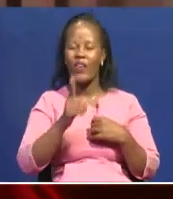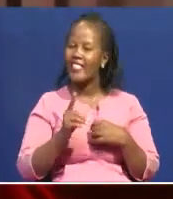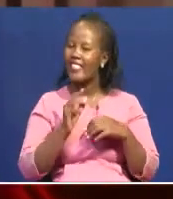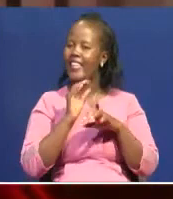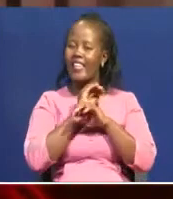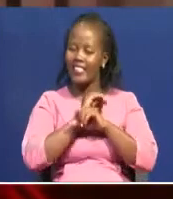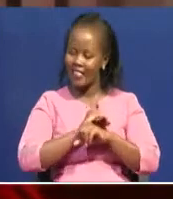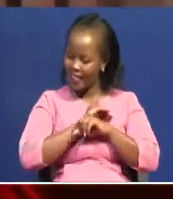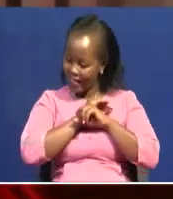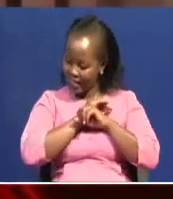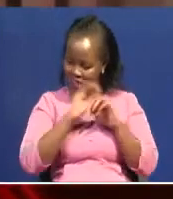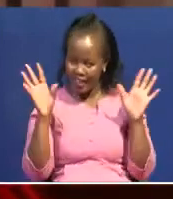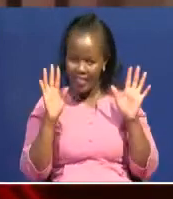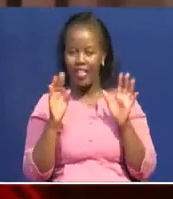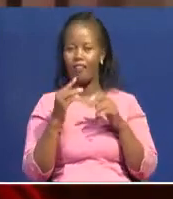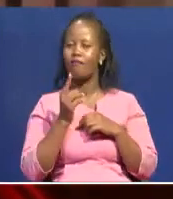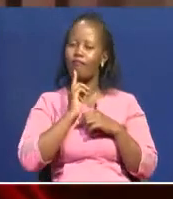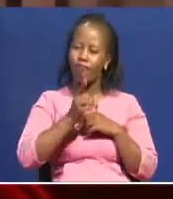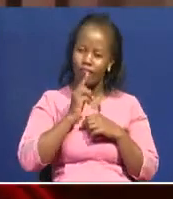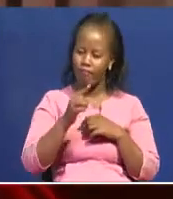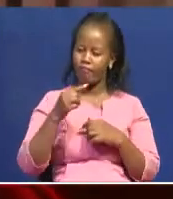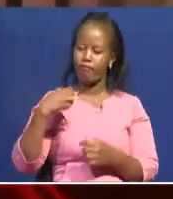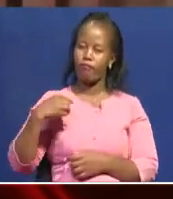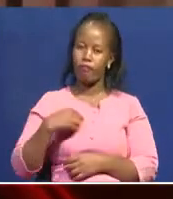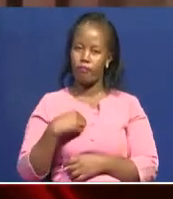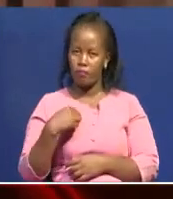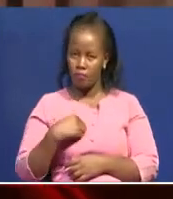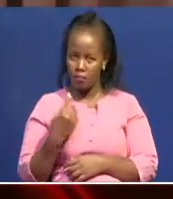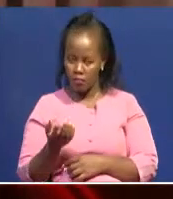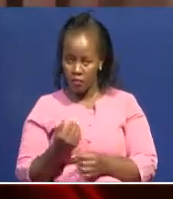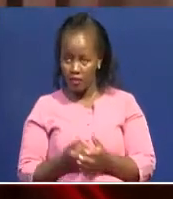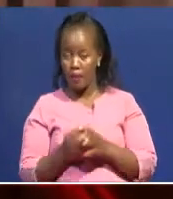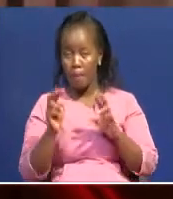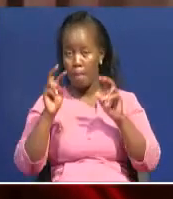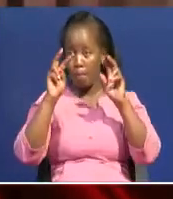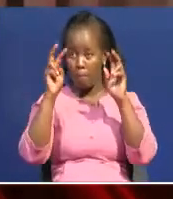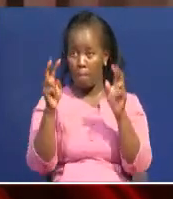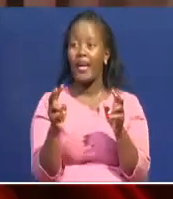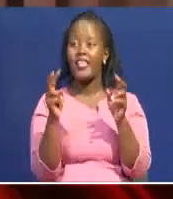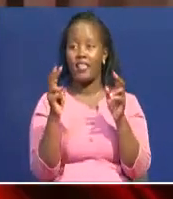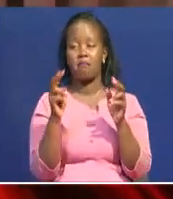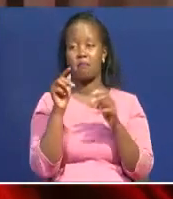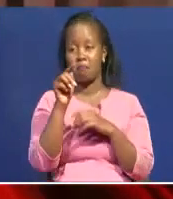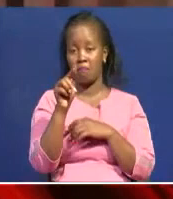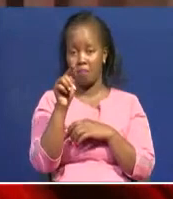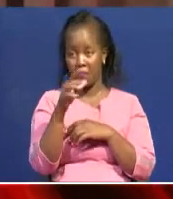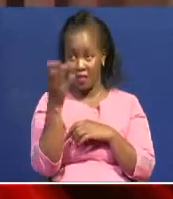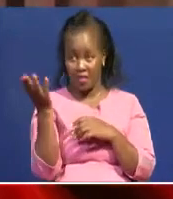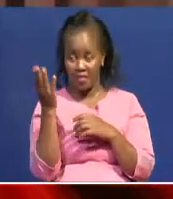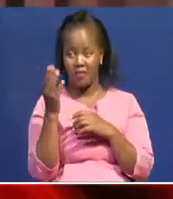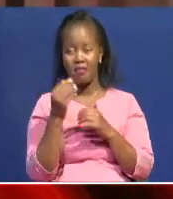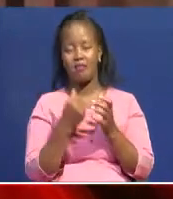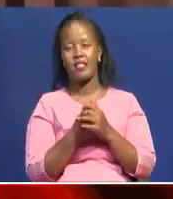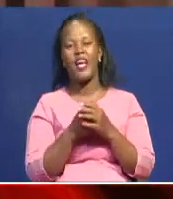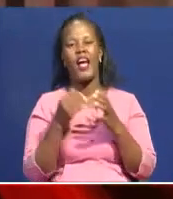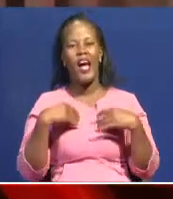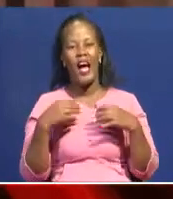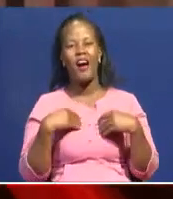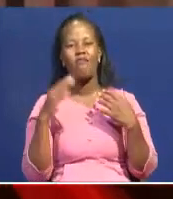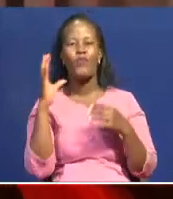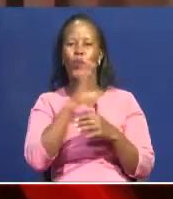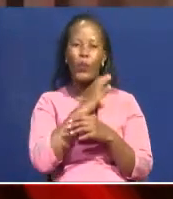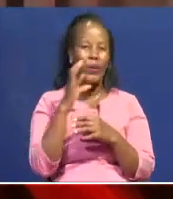unequivocal instructions to us that the matter of drug and substance